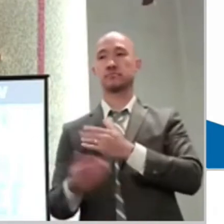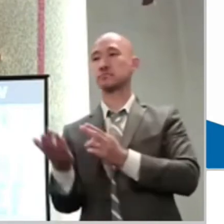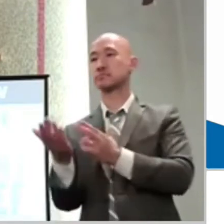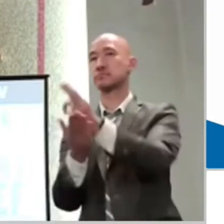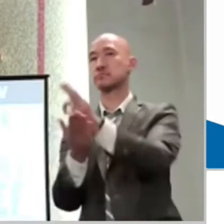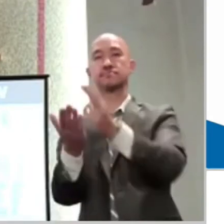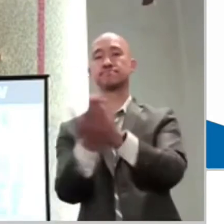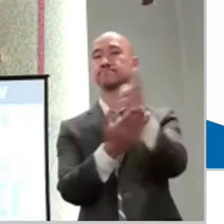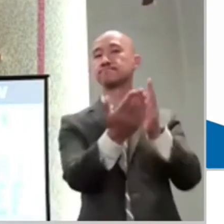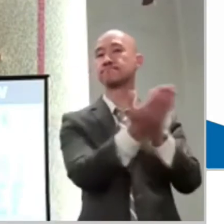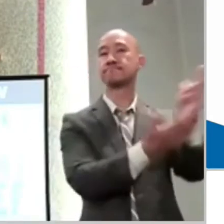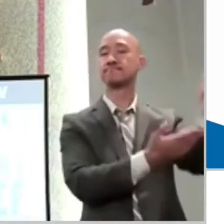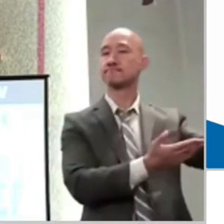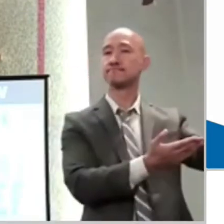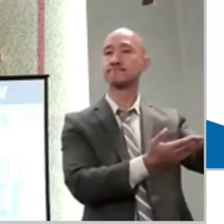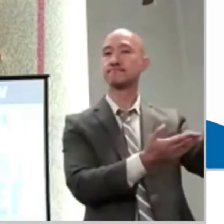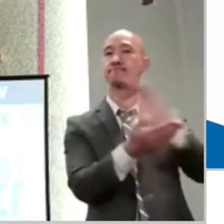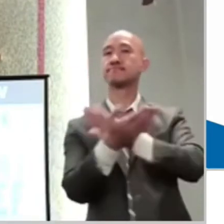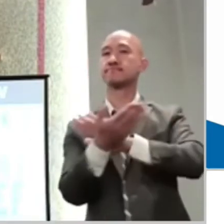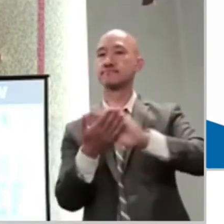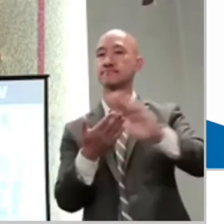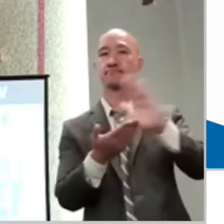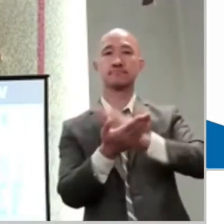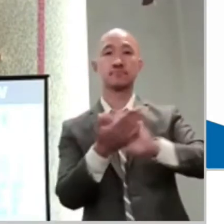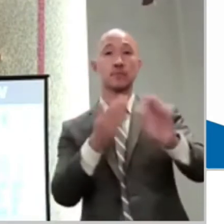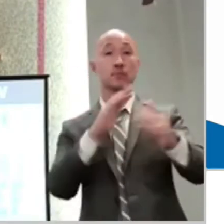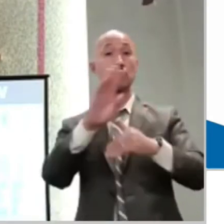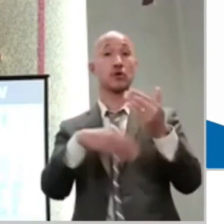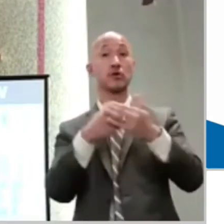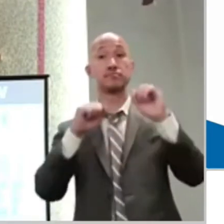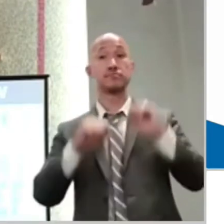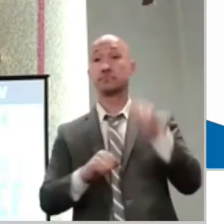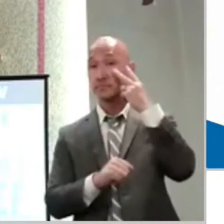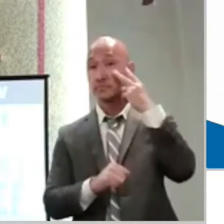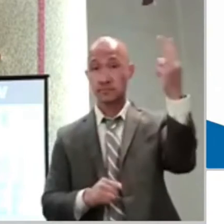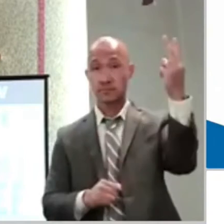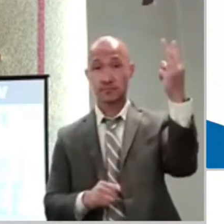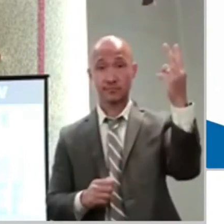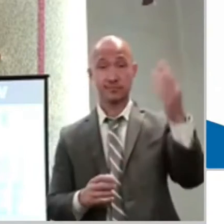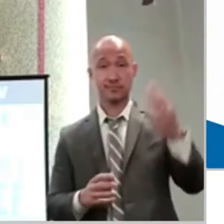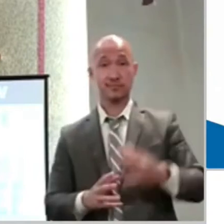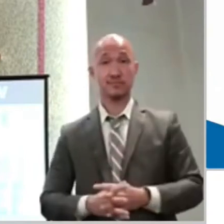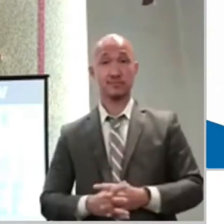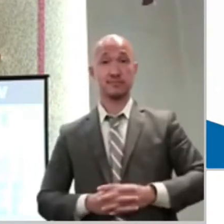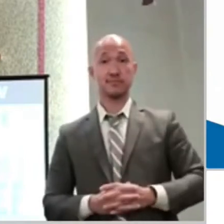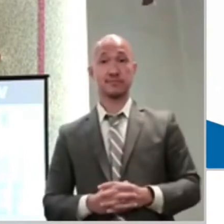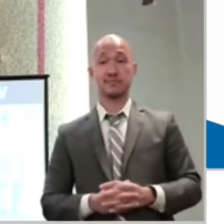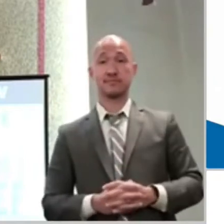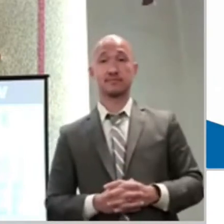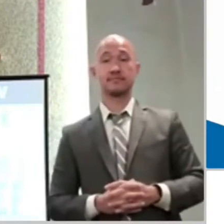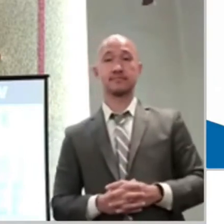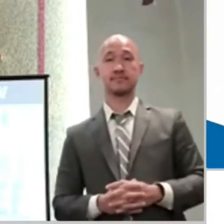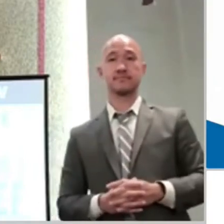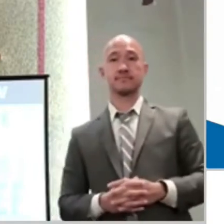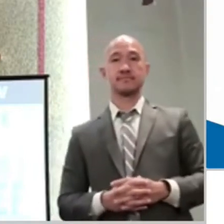to us. And it's right there for everyone to see. And what hurt him most